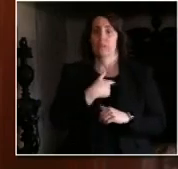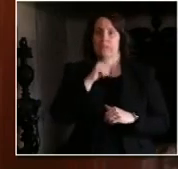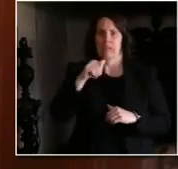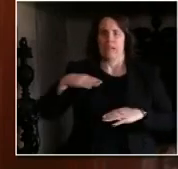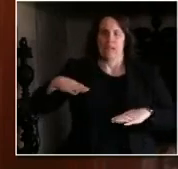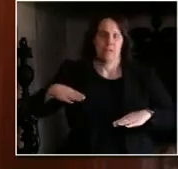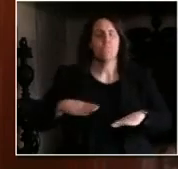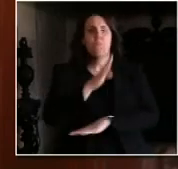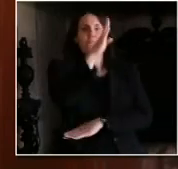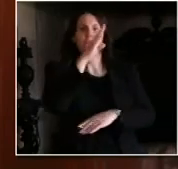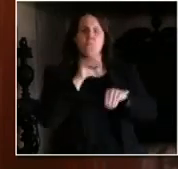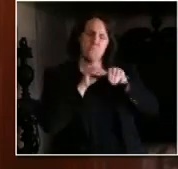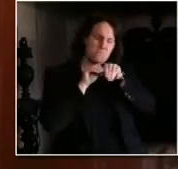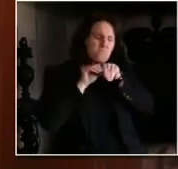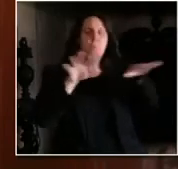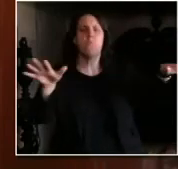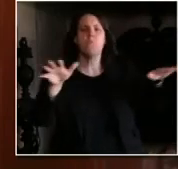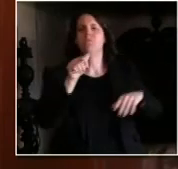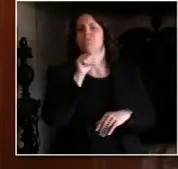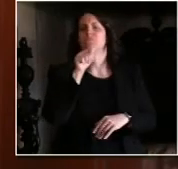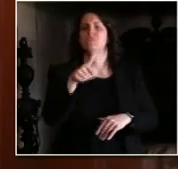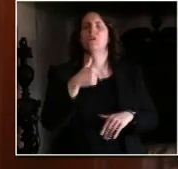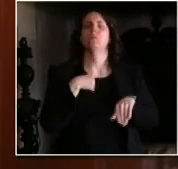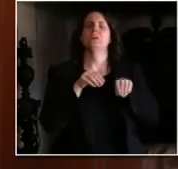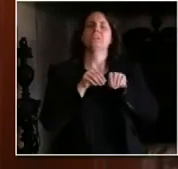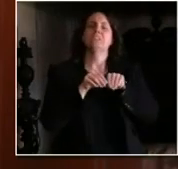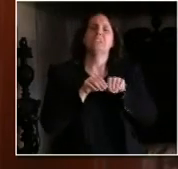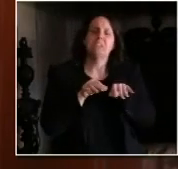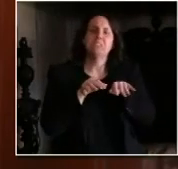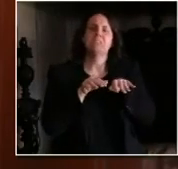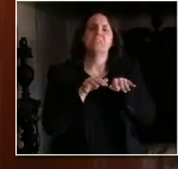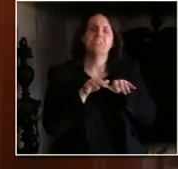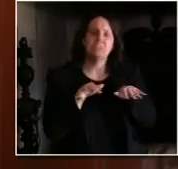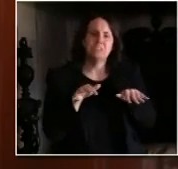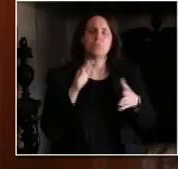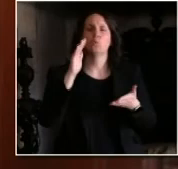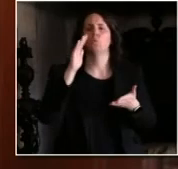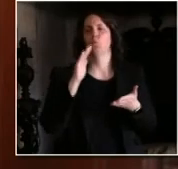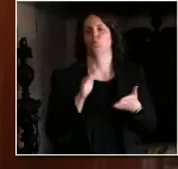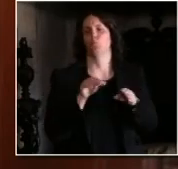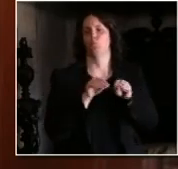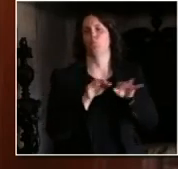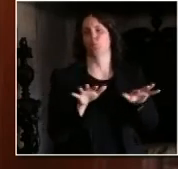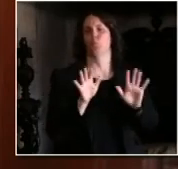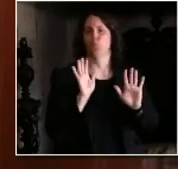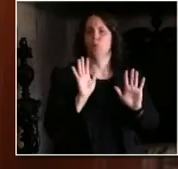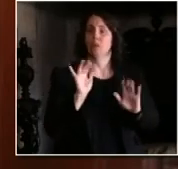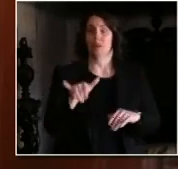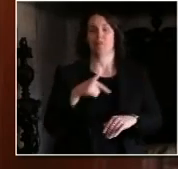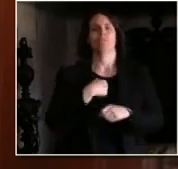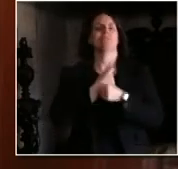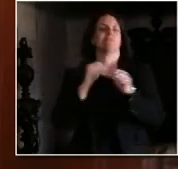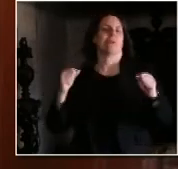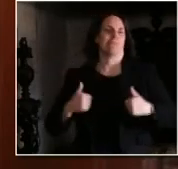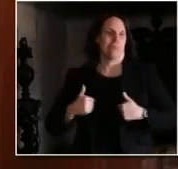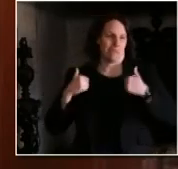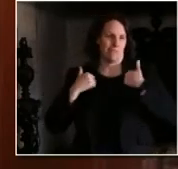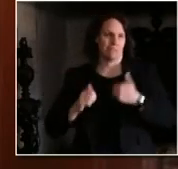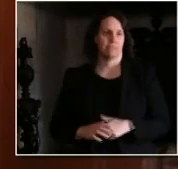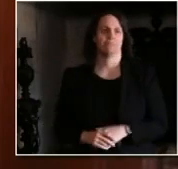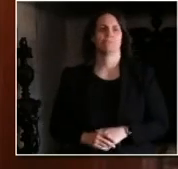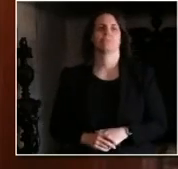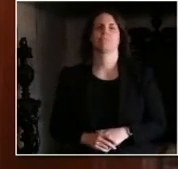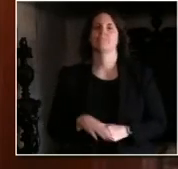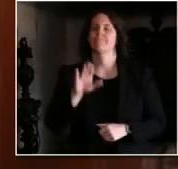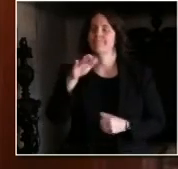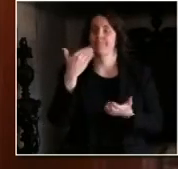we've saved lives together. But as I said all along, I'm going to rely on the science and public health experts